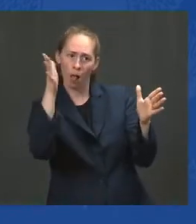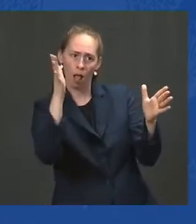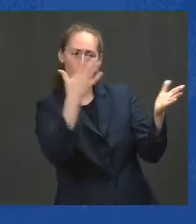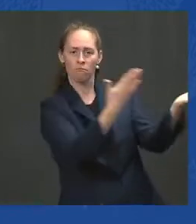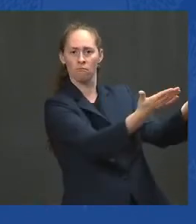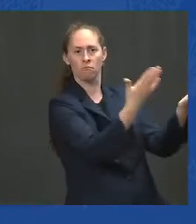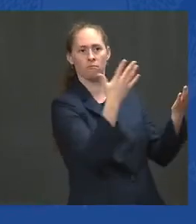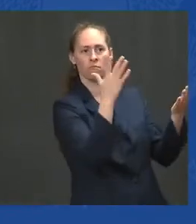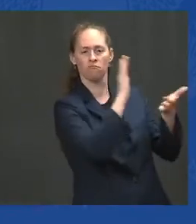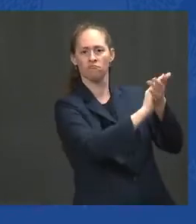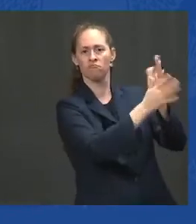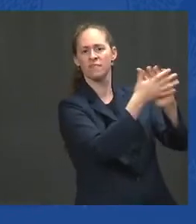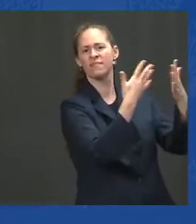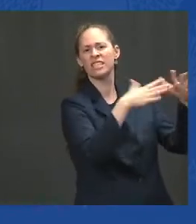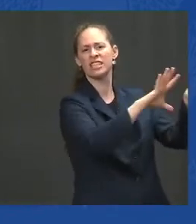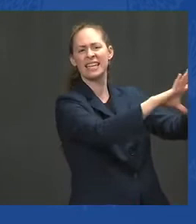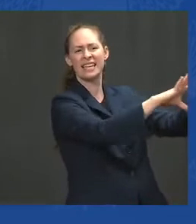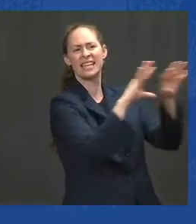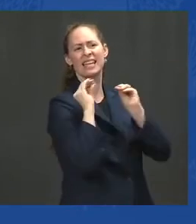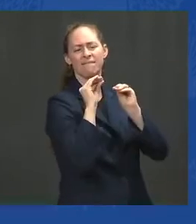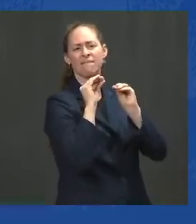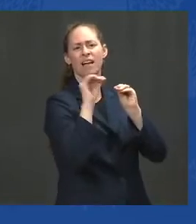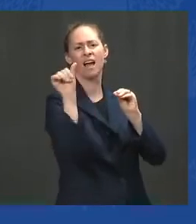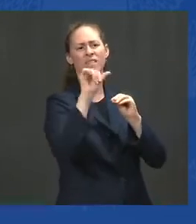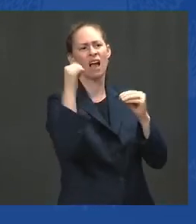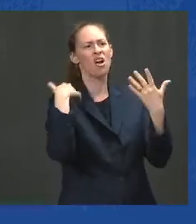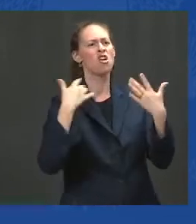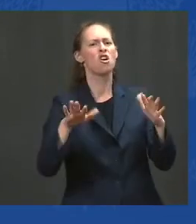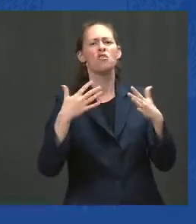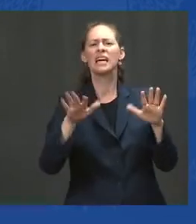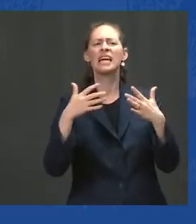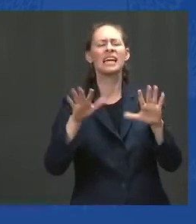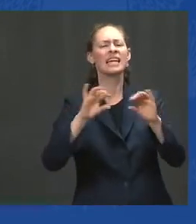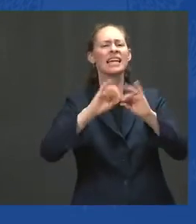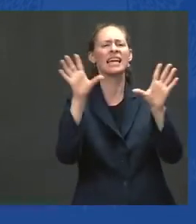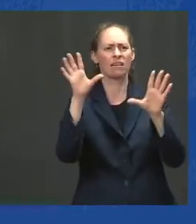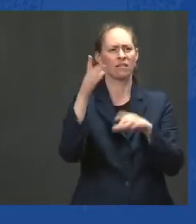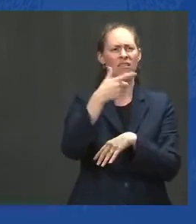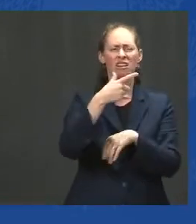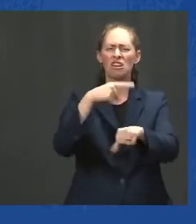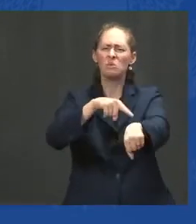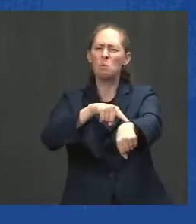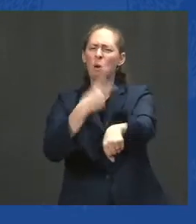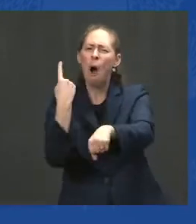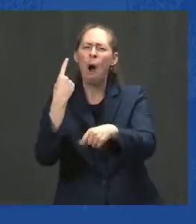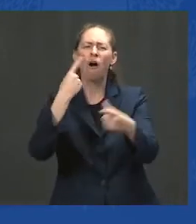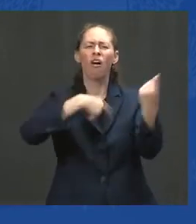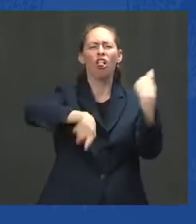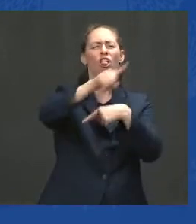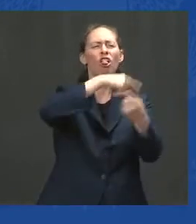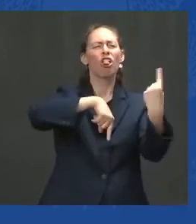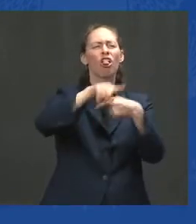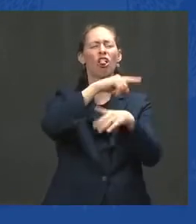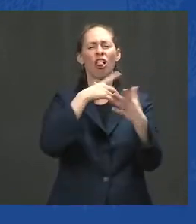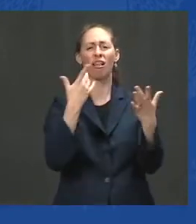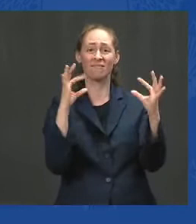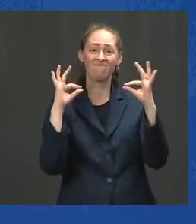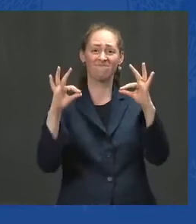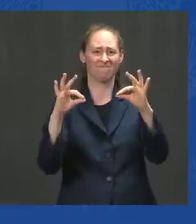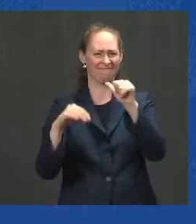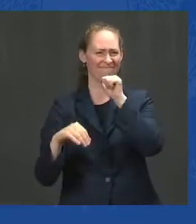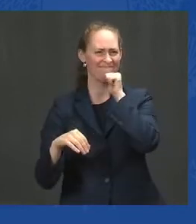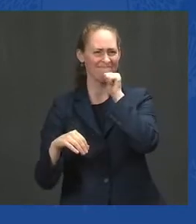And while it's been hard and messy, and, yes, far from perfect, I've honored that commitment.